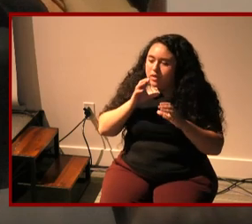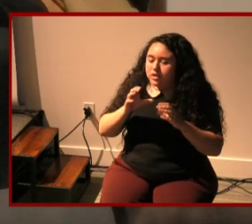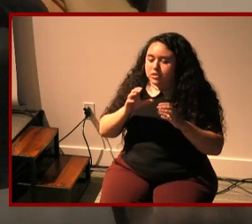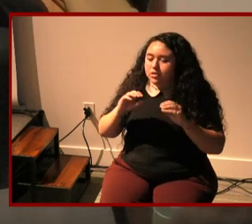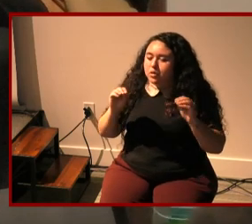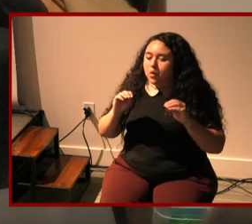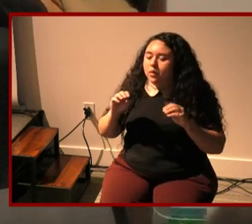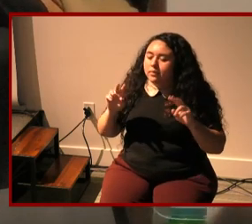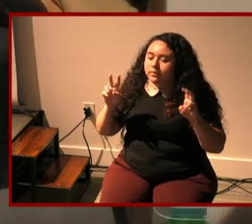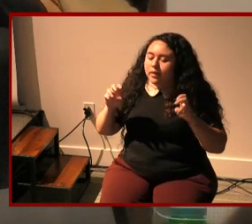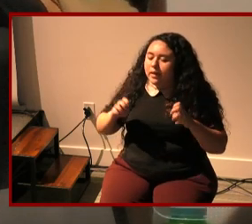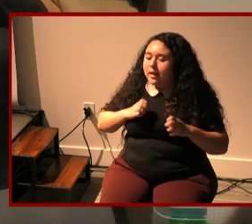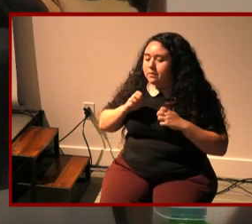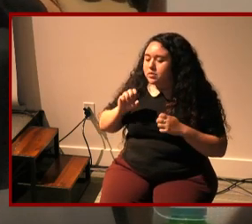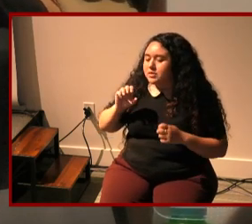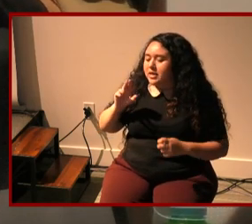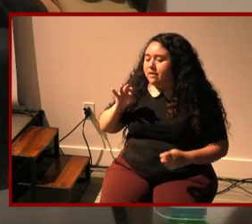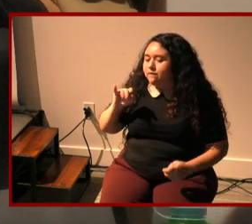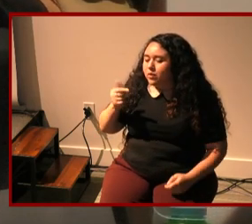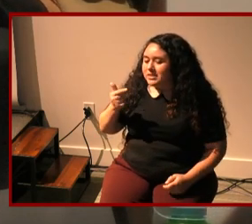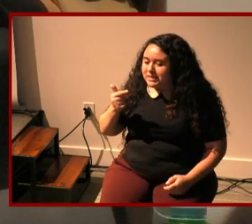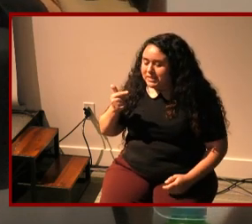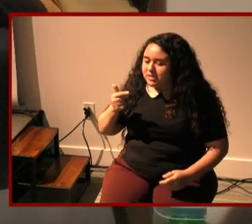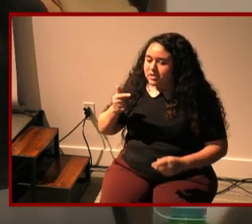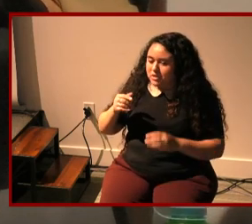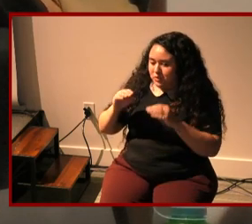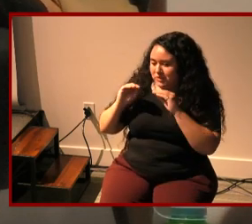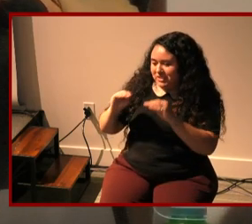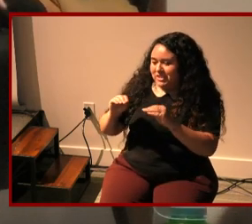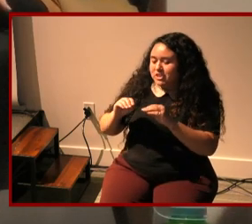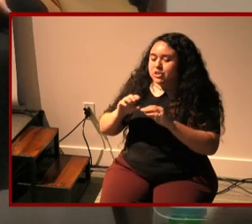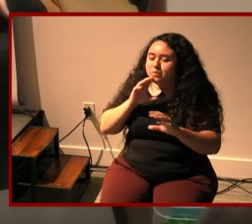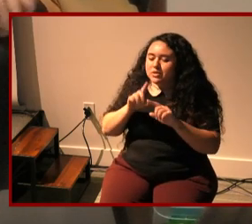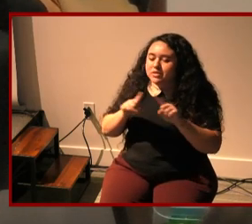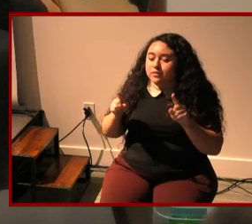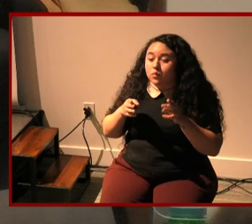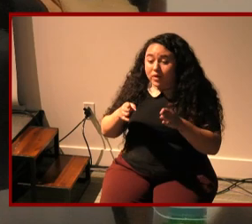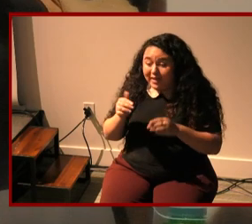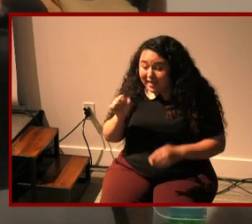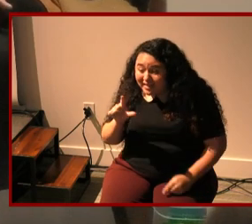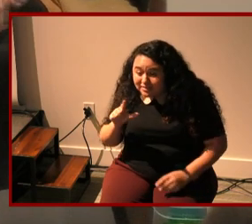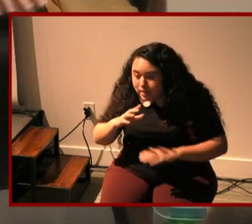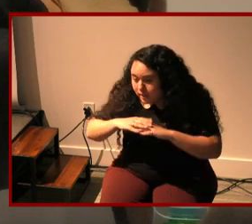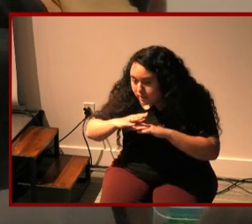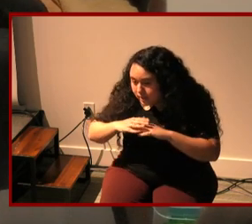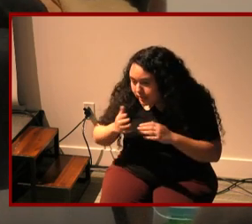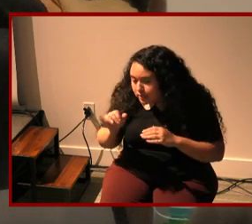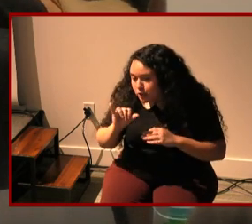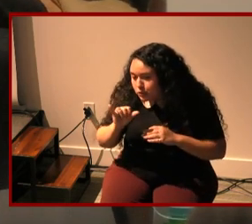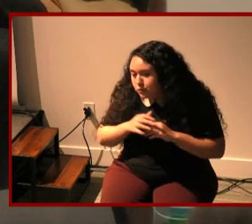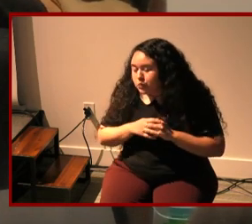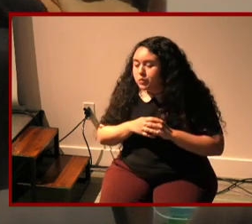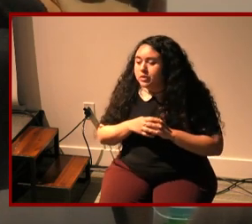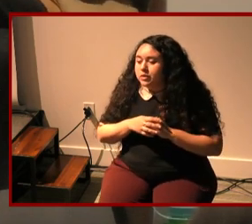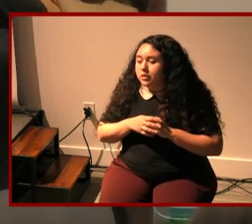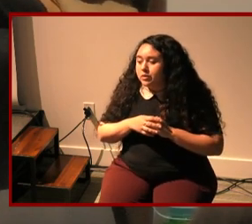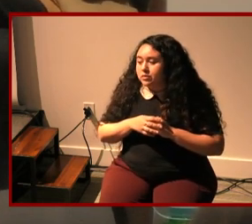receive communication in different ways including i mean asl at the very least but also you know